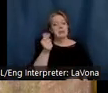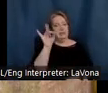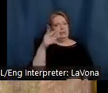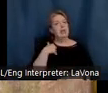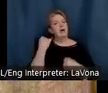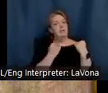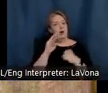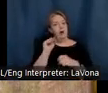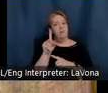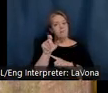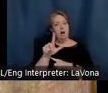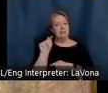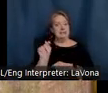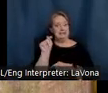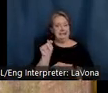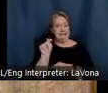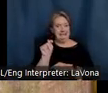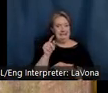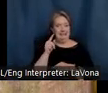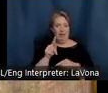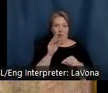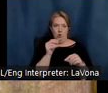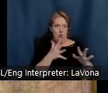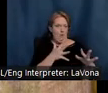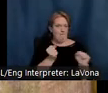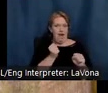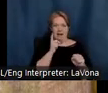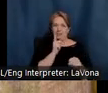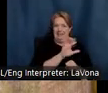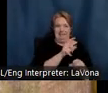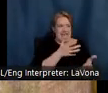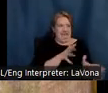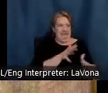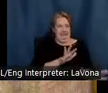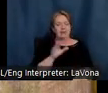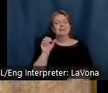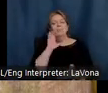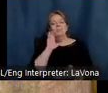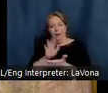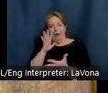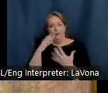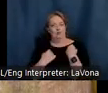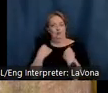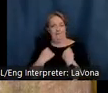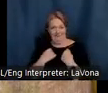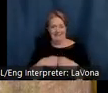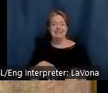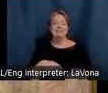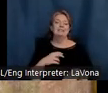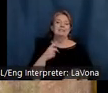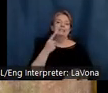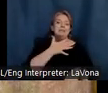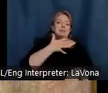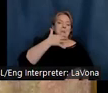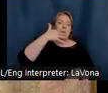Selma drove it because it was way too fast for the painter. Traveling became more difficult as he got